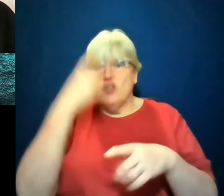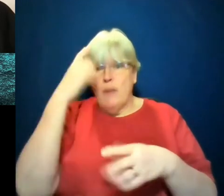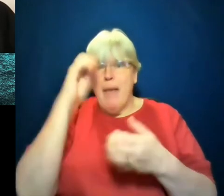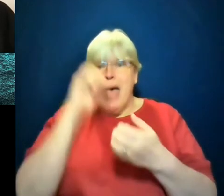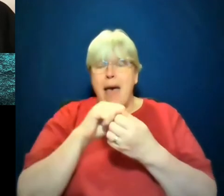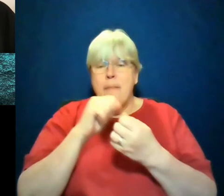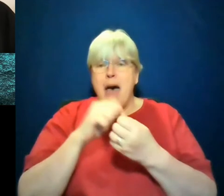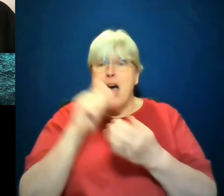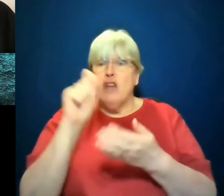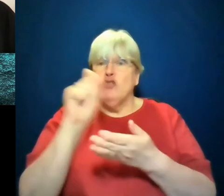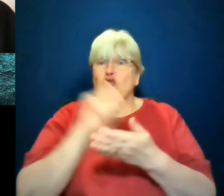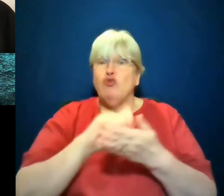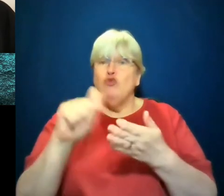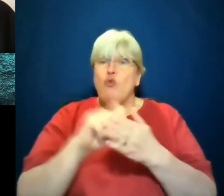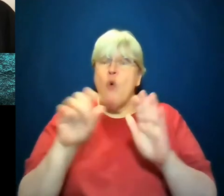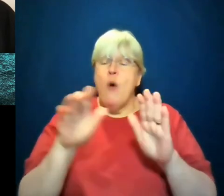it's about her, um,